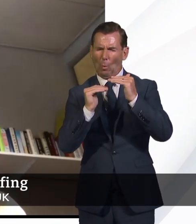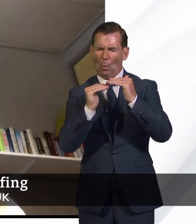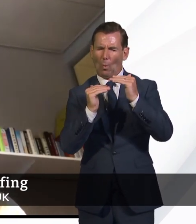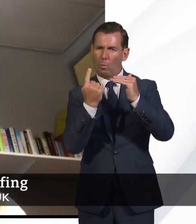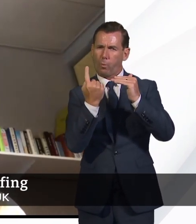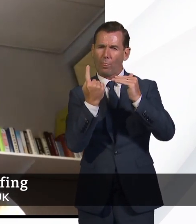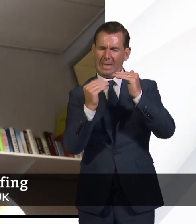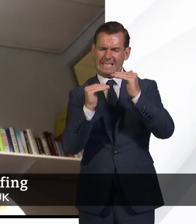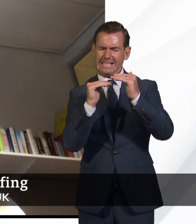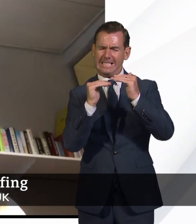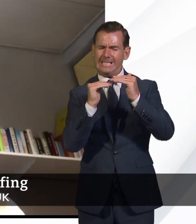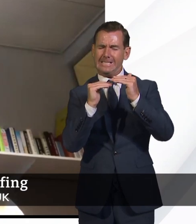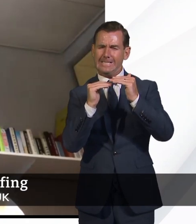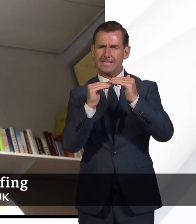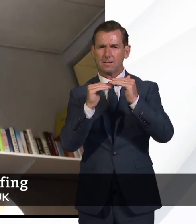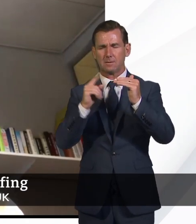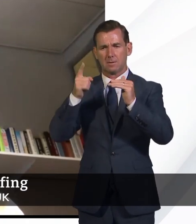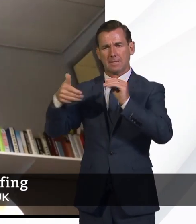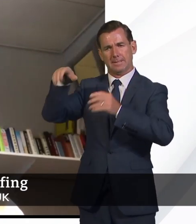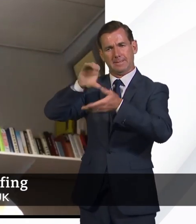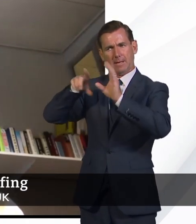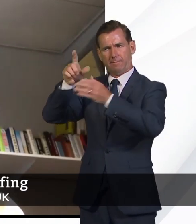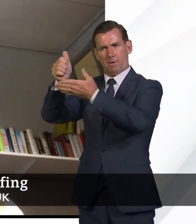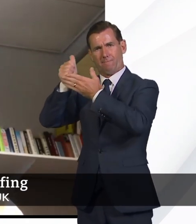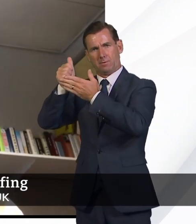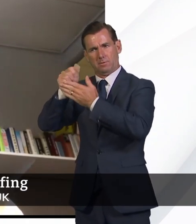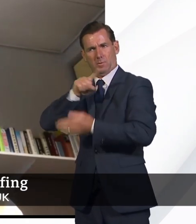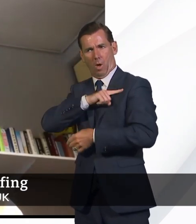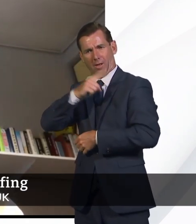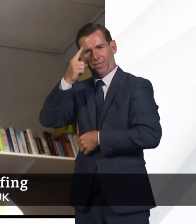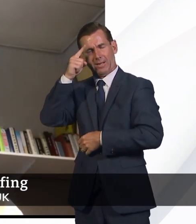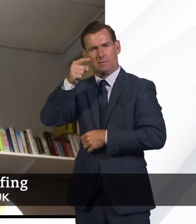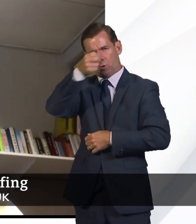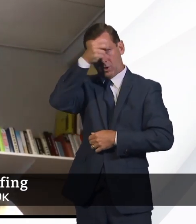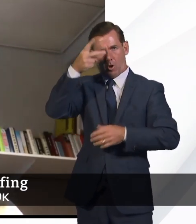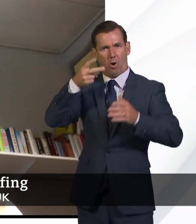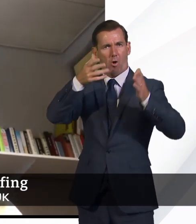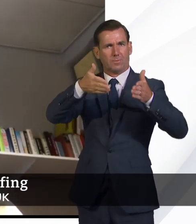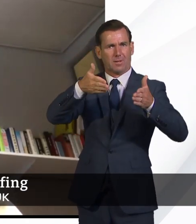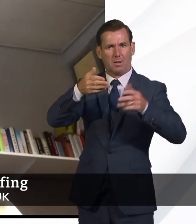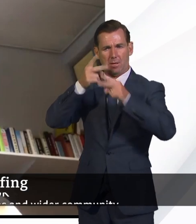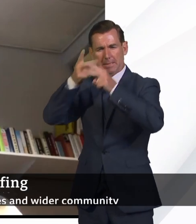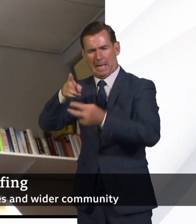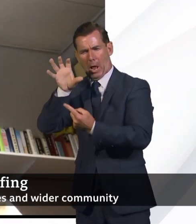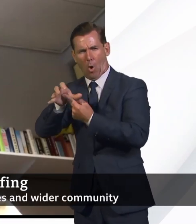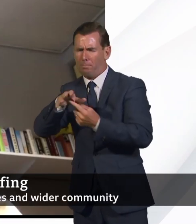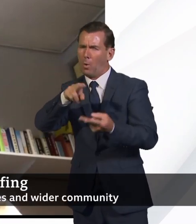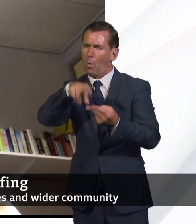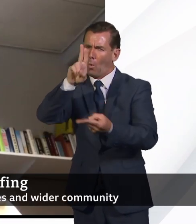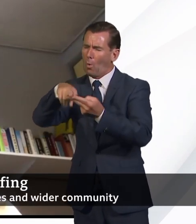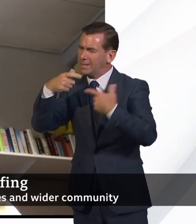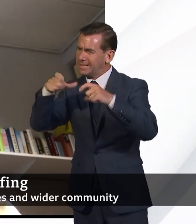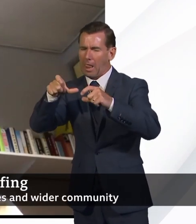According to the scientific advice, that's largely to the amount of coronavirus in hospitals and care homes. I noticed looking at the most recent Public Health